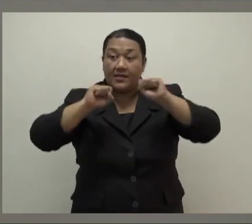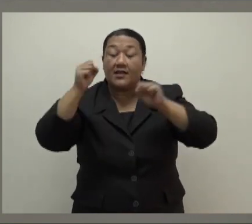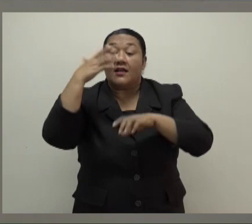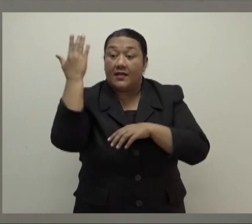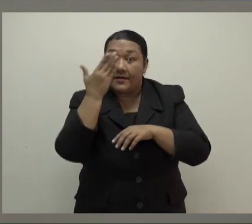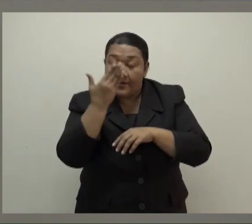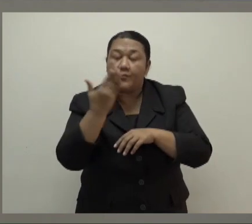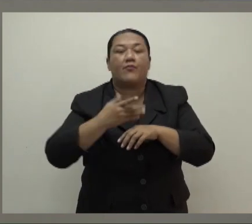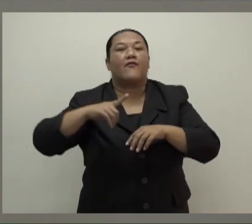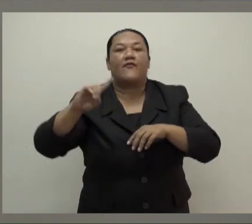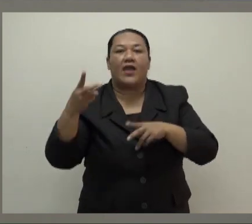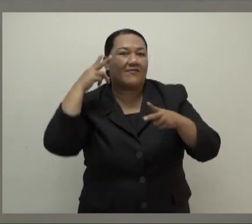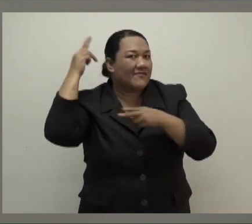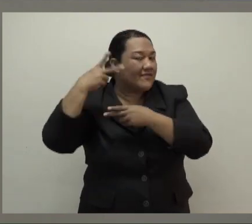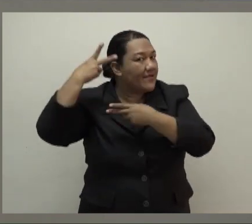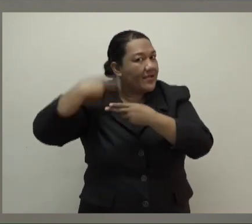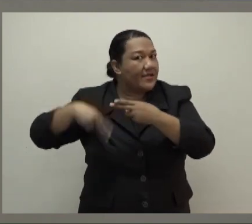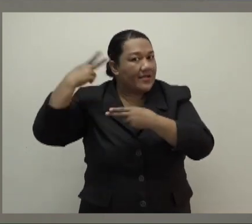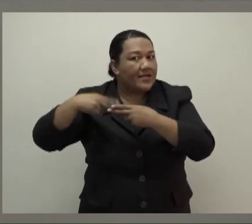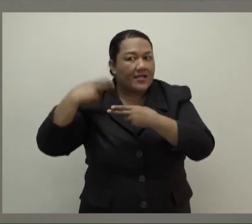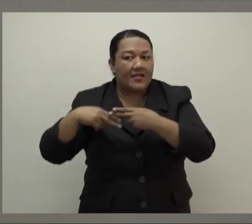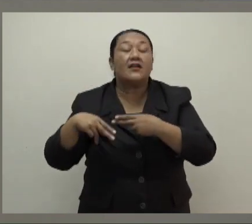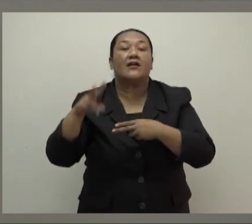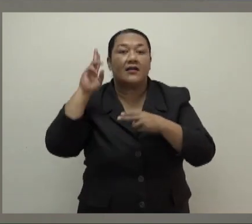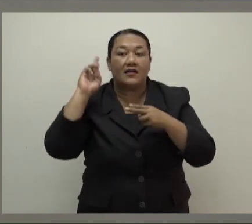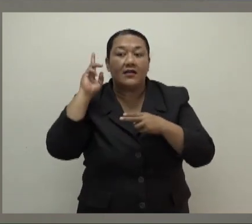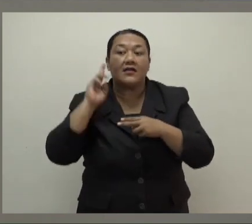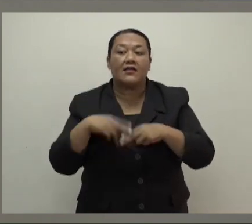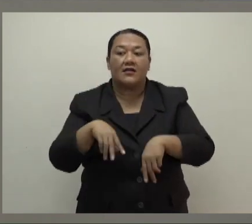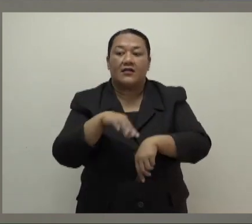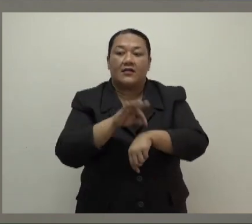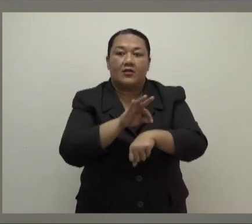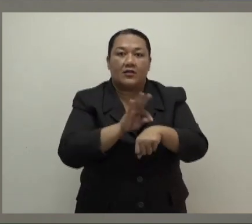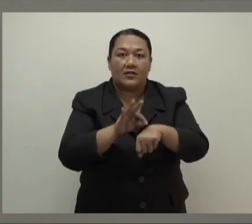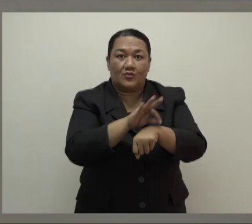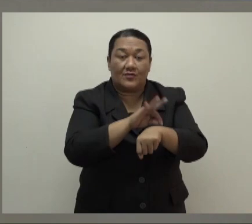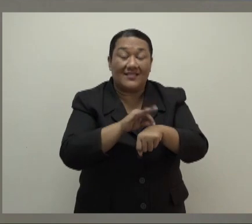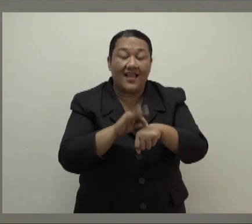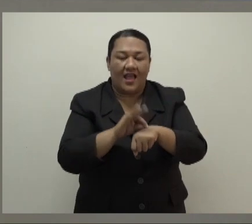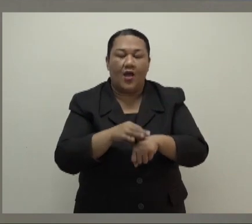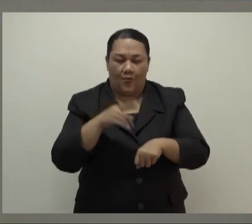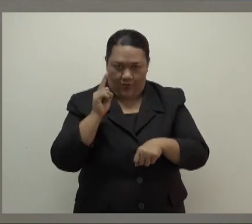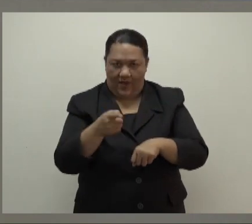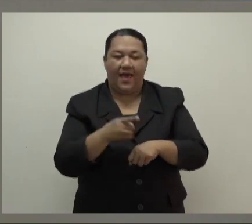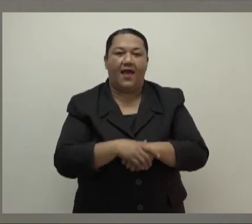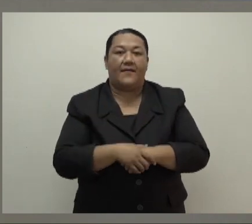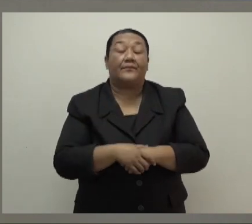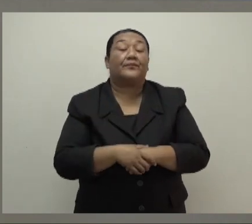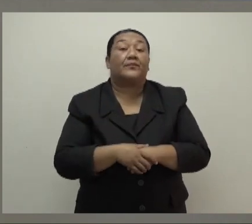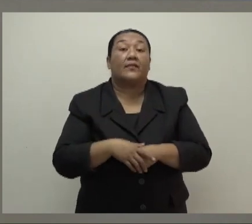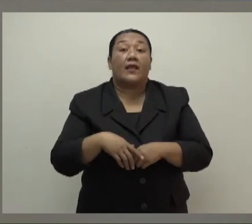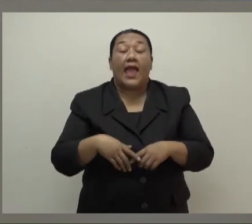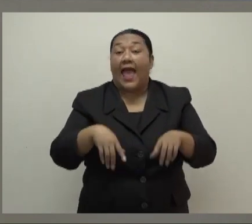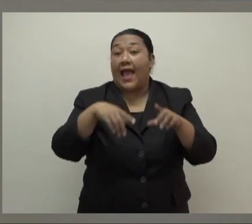hairdressing and salon services, tattoo parlors and gaming venues. The KFEG app and QR